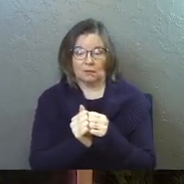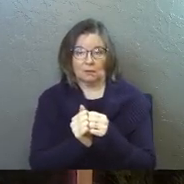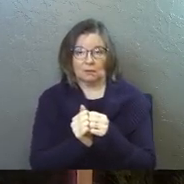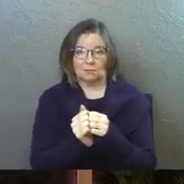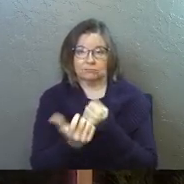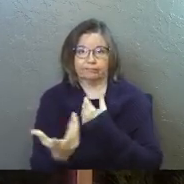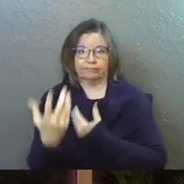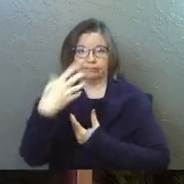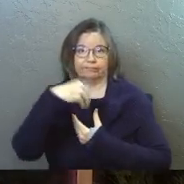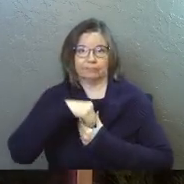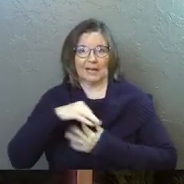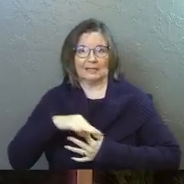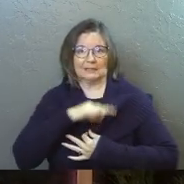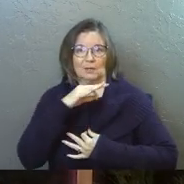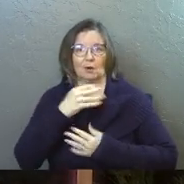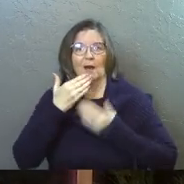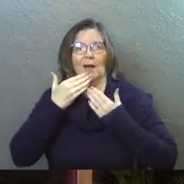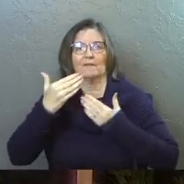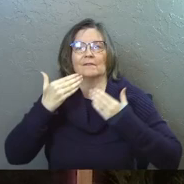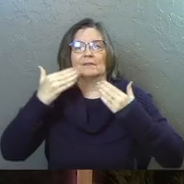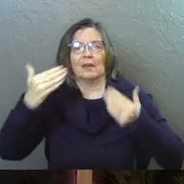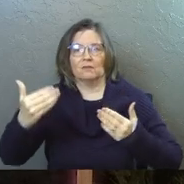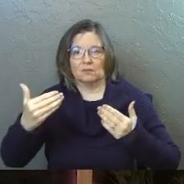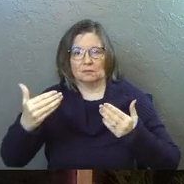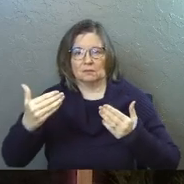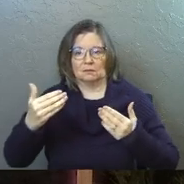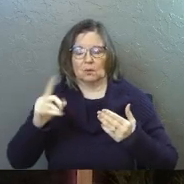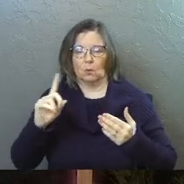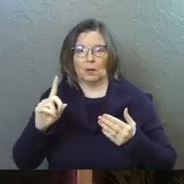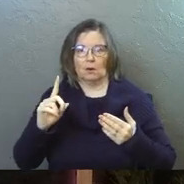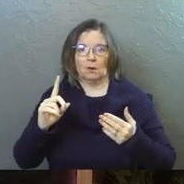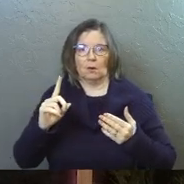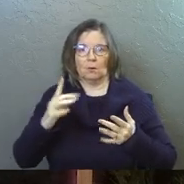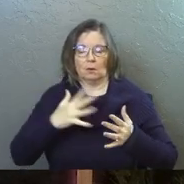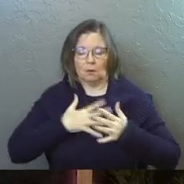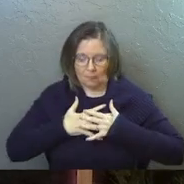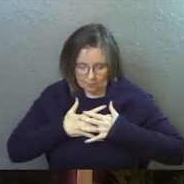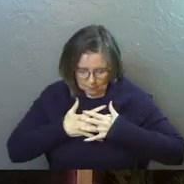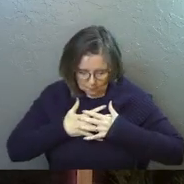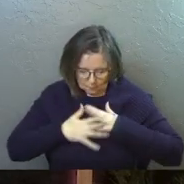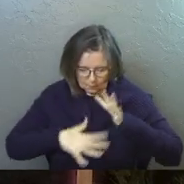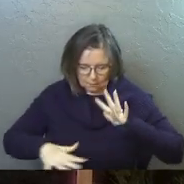of thankfulness, a spirit of gratitude where there's no air left in our lungs.